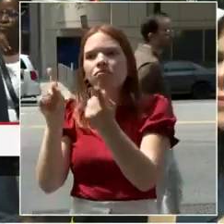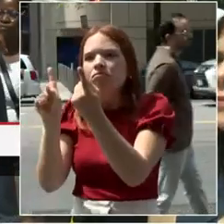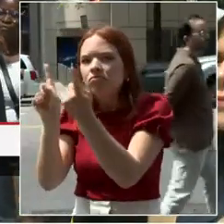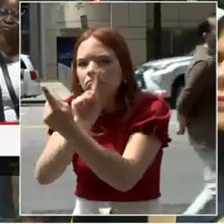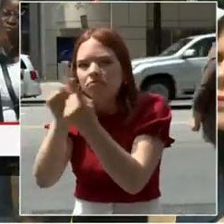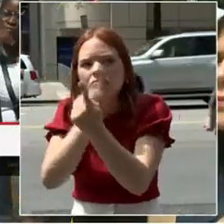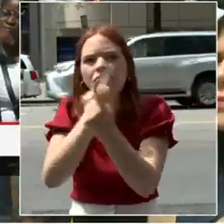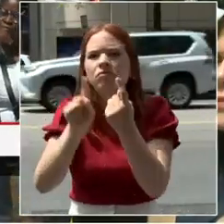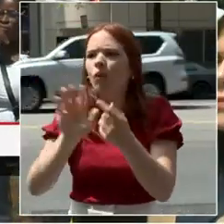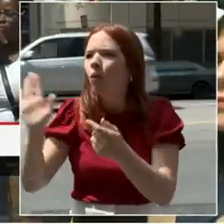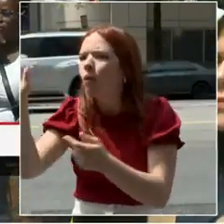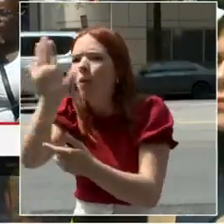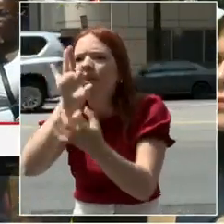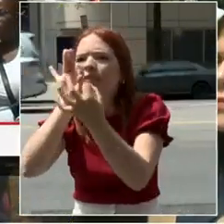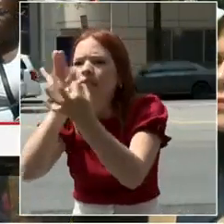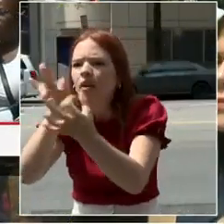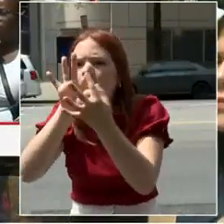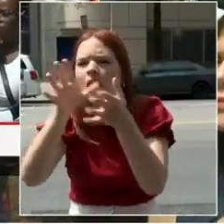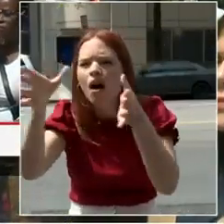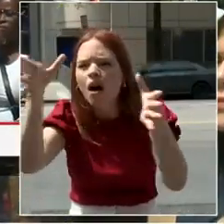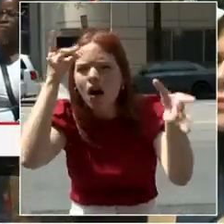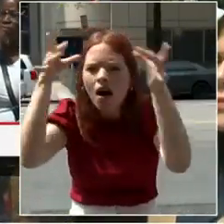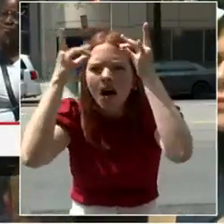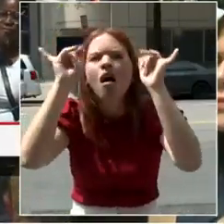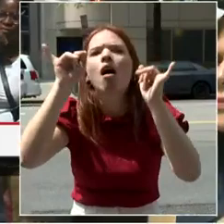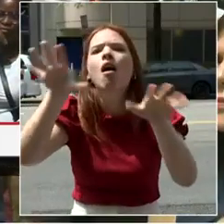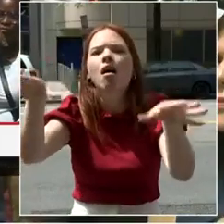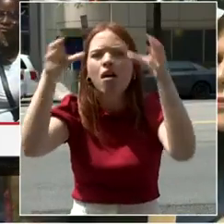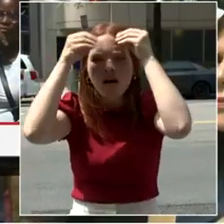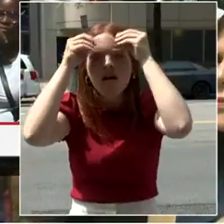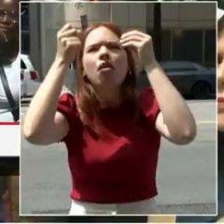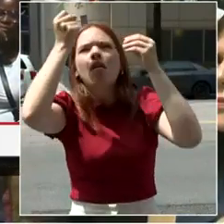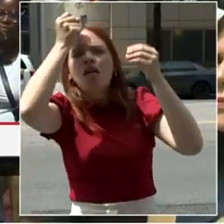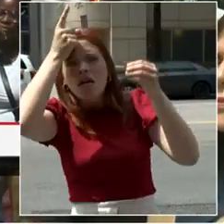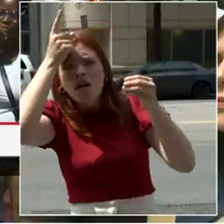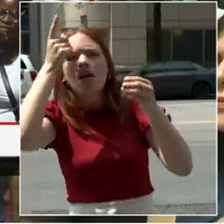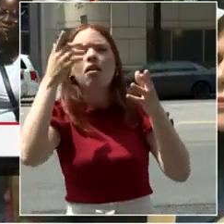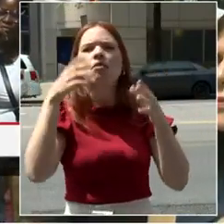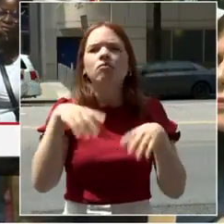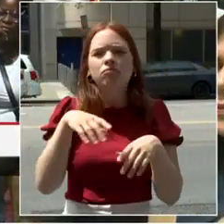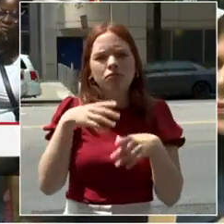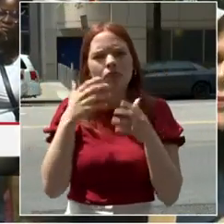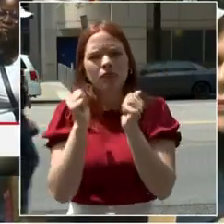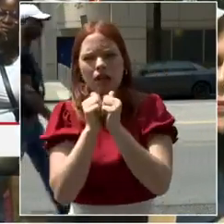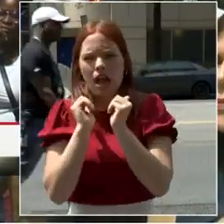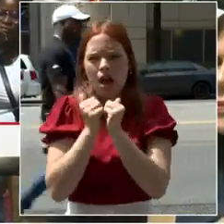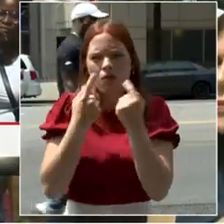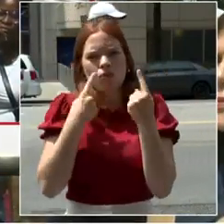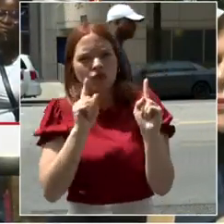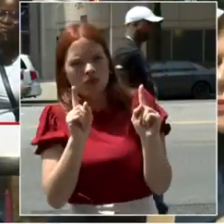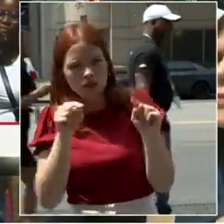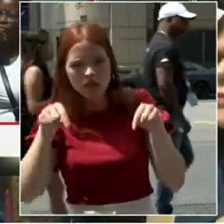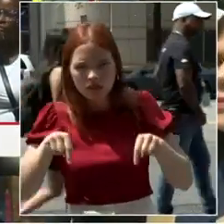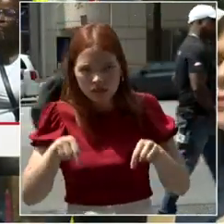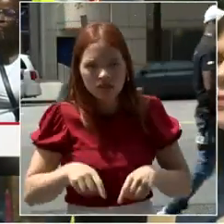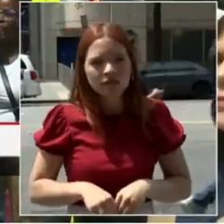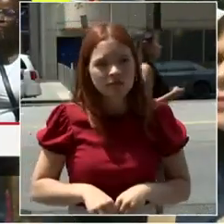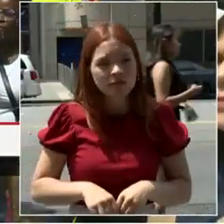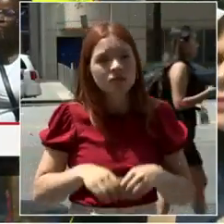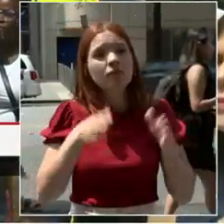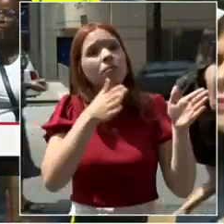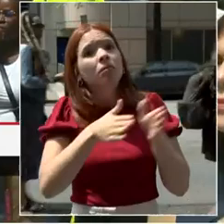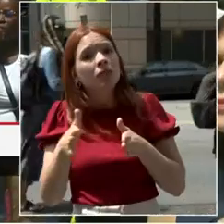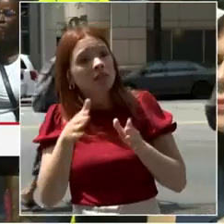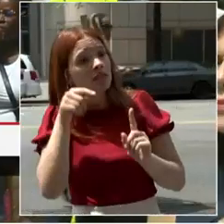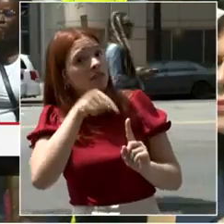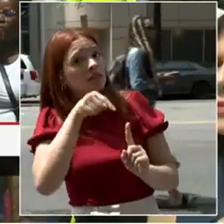downtown's history as a place of commerce, culture, entertainment and tourism, the action plan will also promote ideas that expand the concept